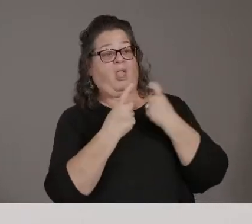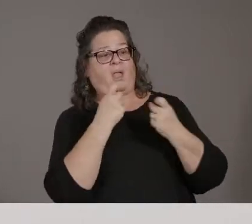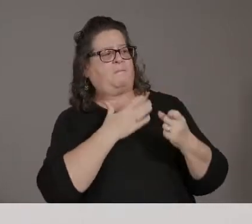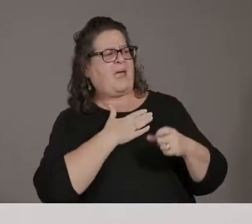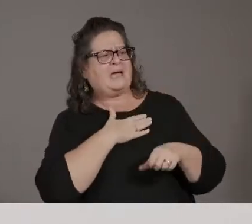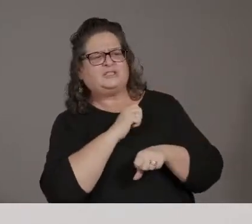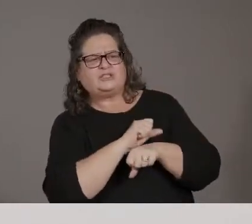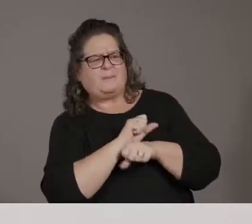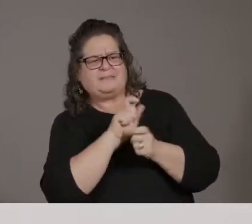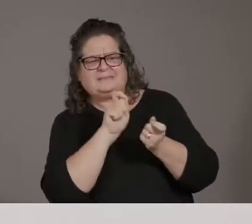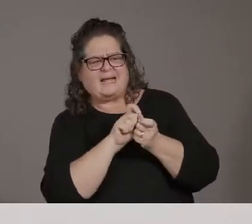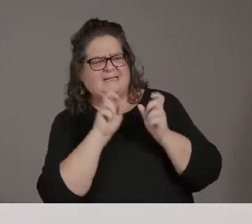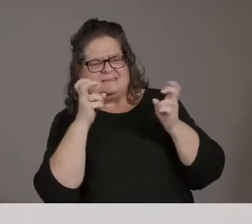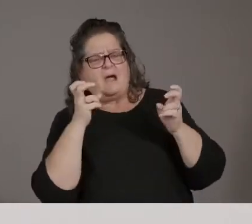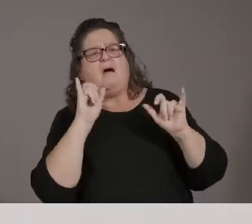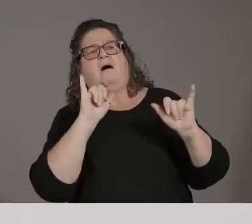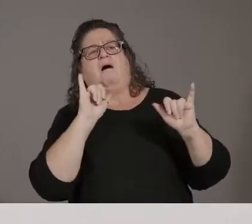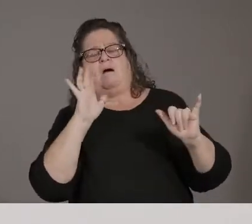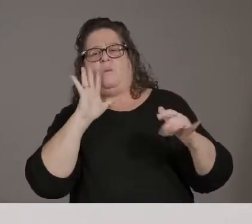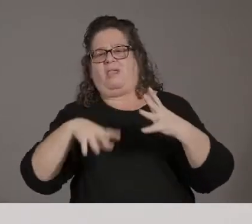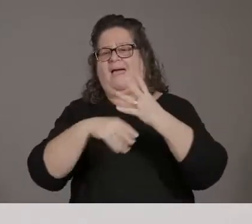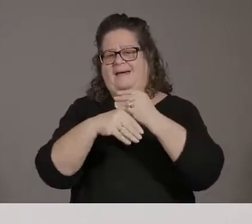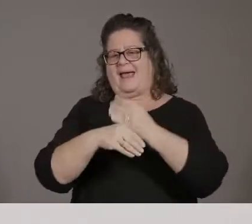in the sheet that feeds that formula.